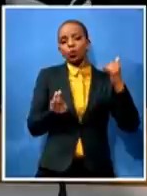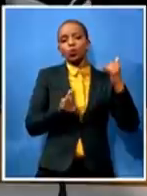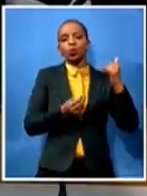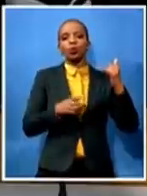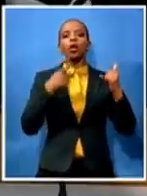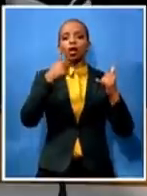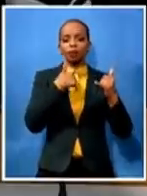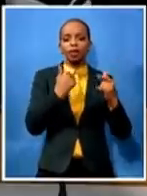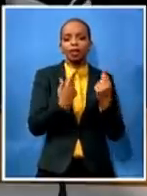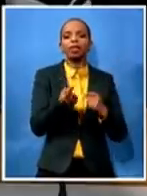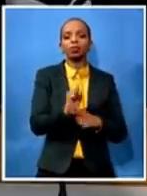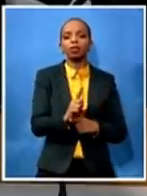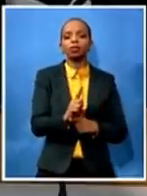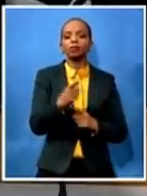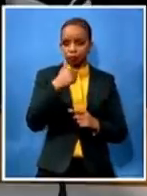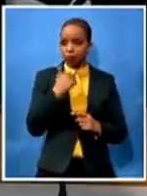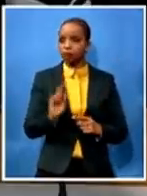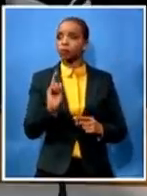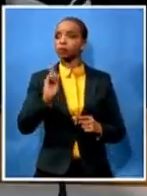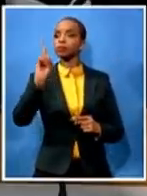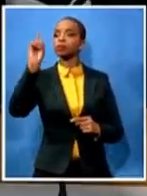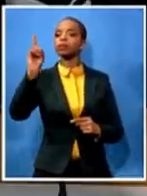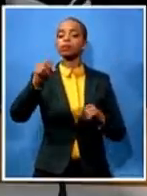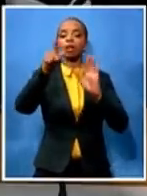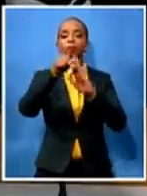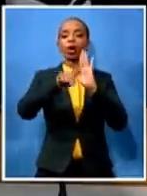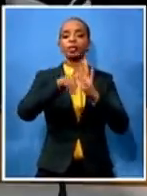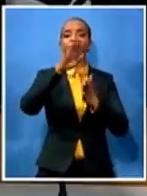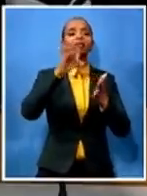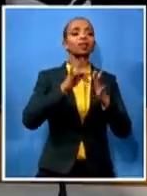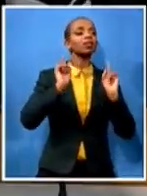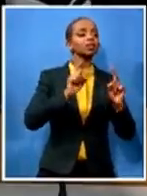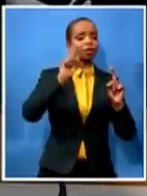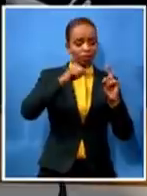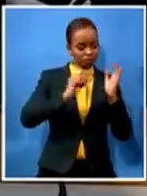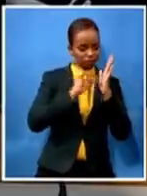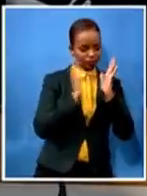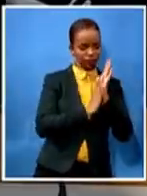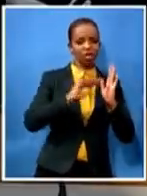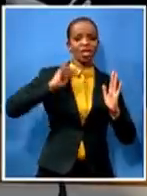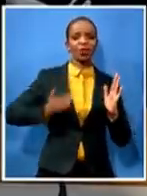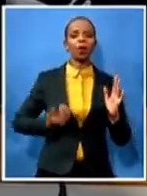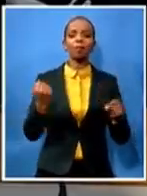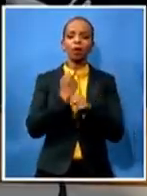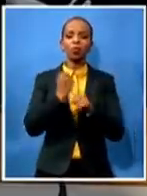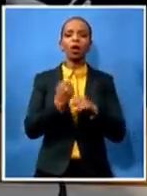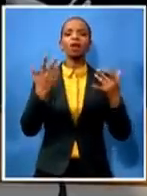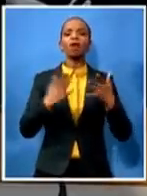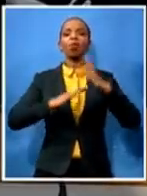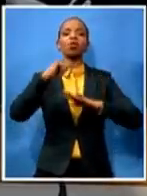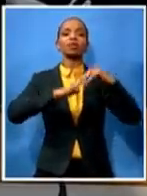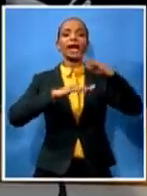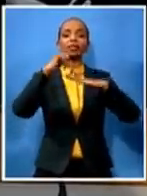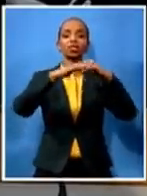policy positions to bring women into the construction industry to empower young people into the construction industry